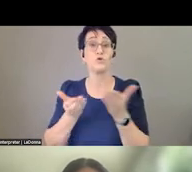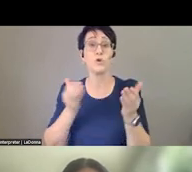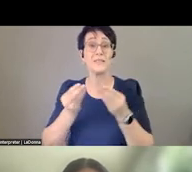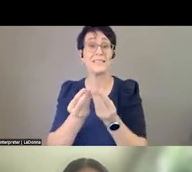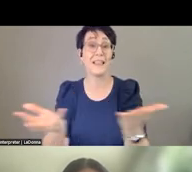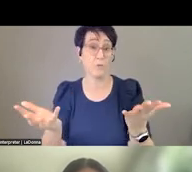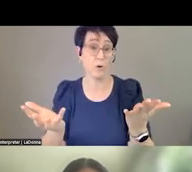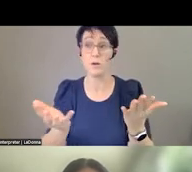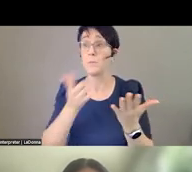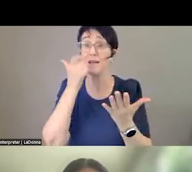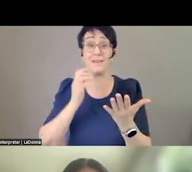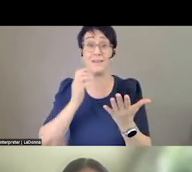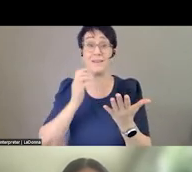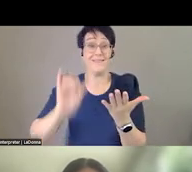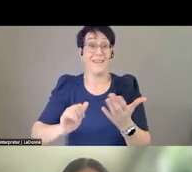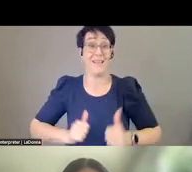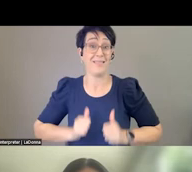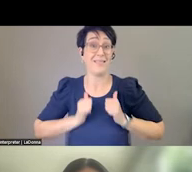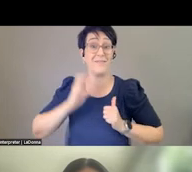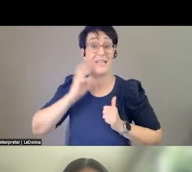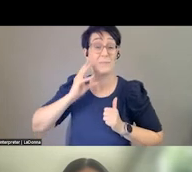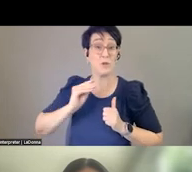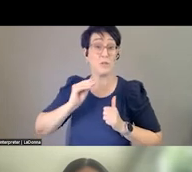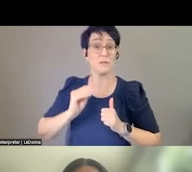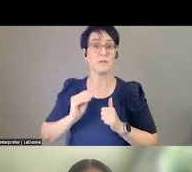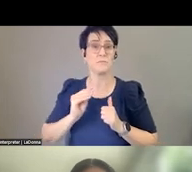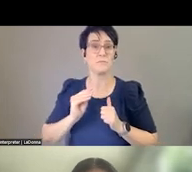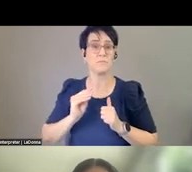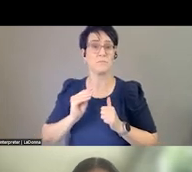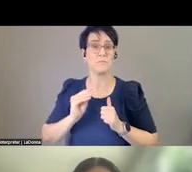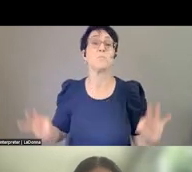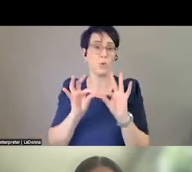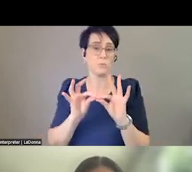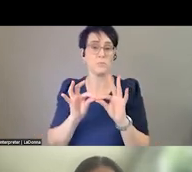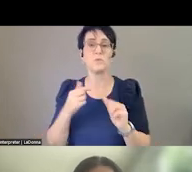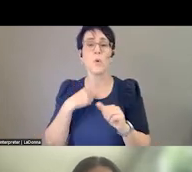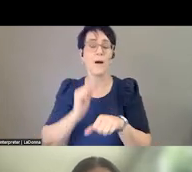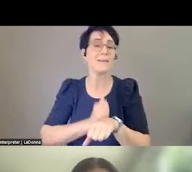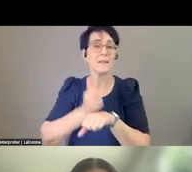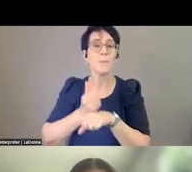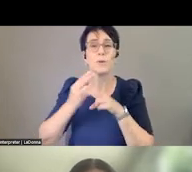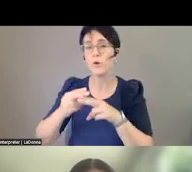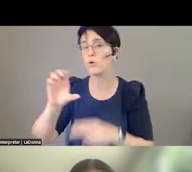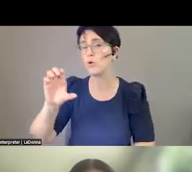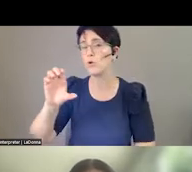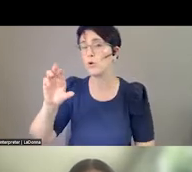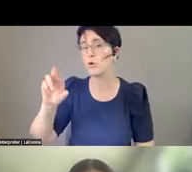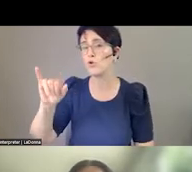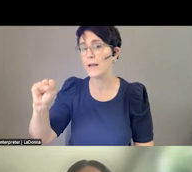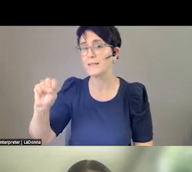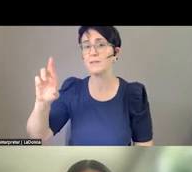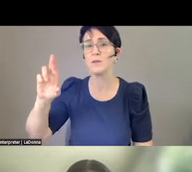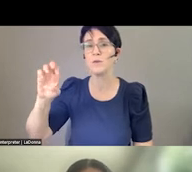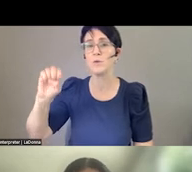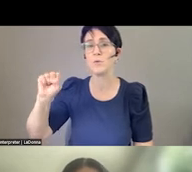experience. And I created the crisis respites that you hear about around the country, and also the Rose House. The Rose